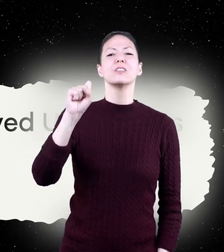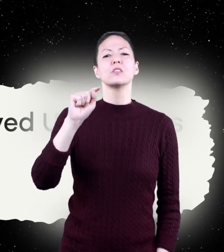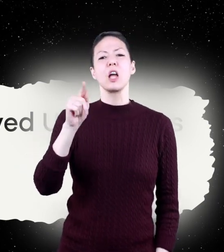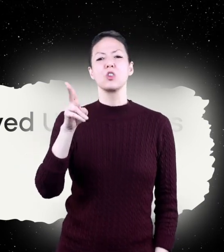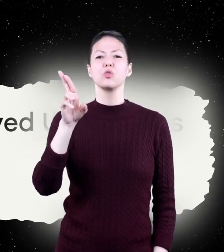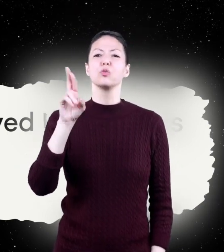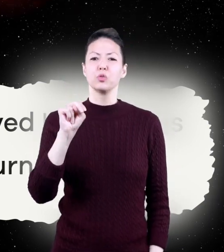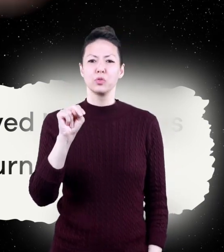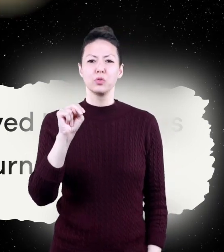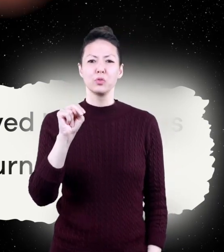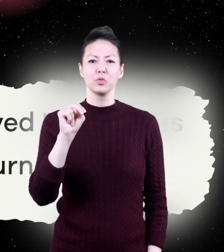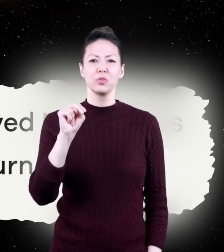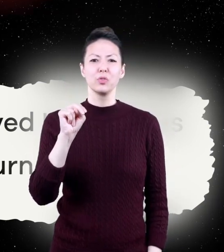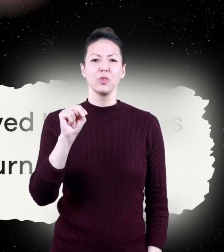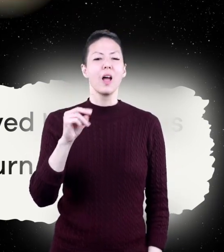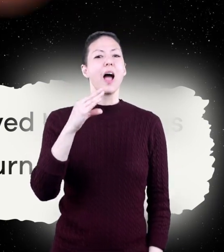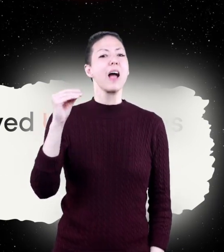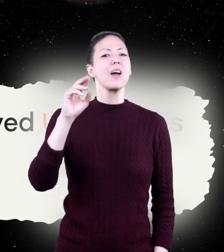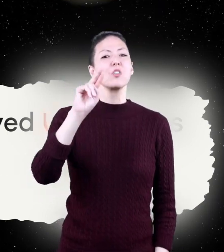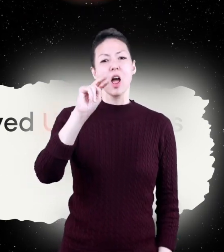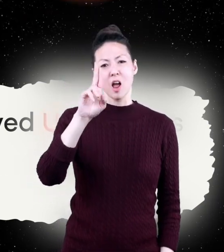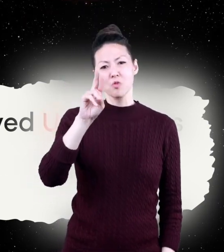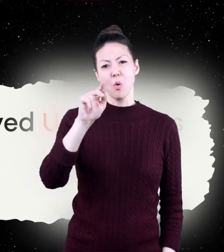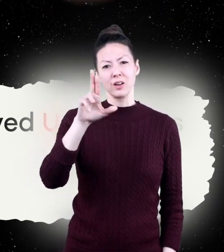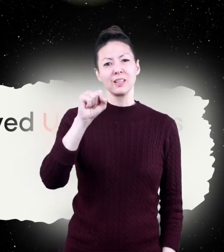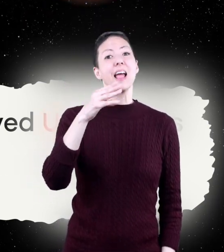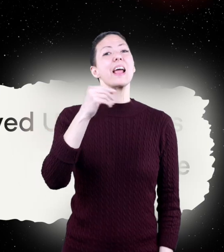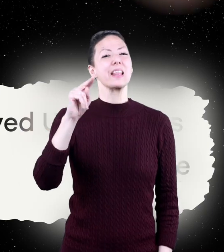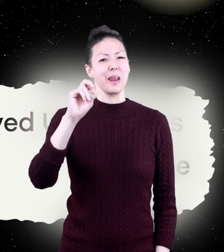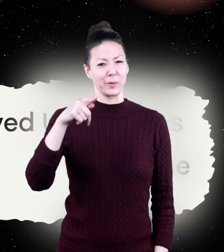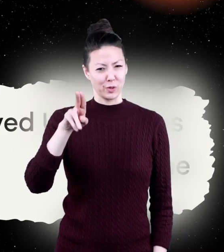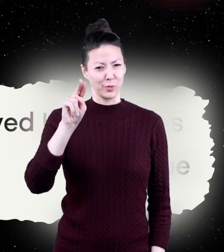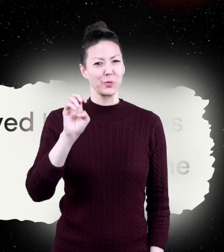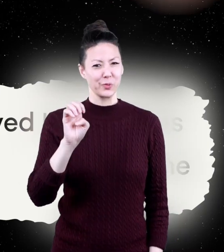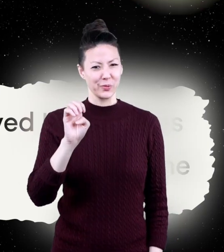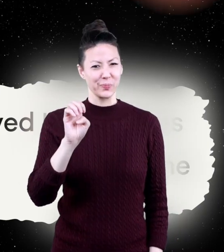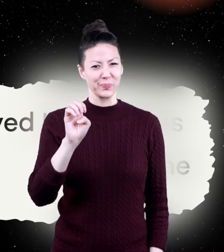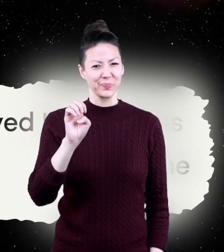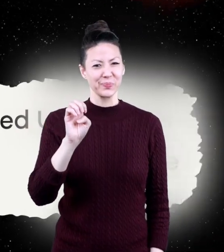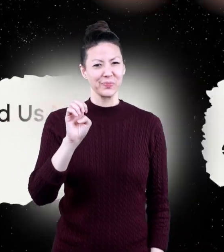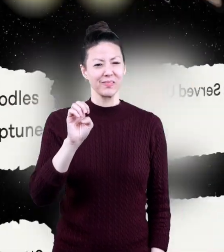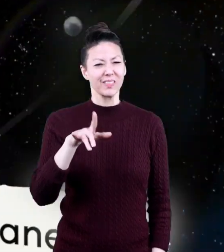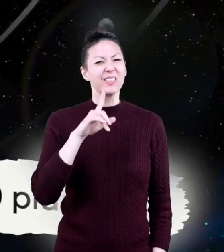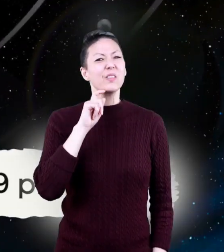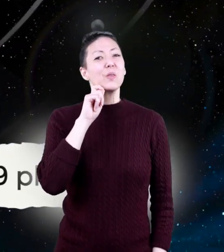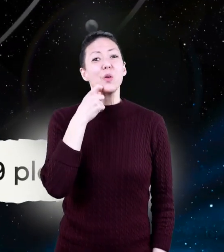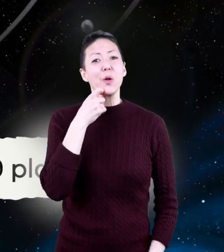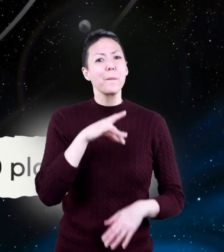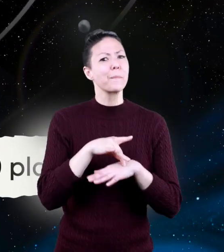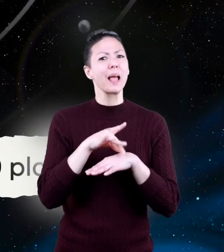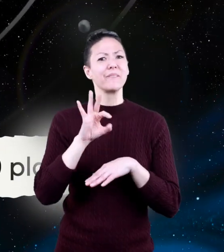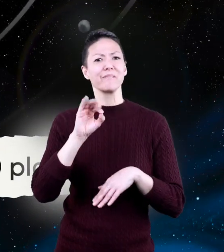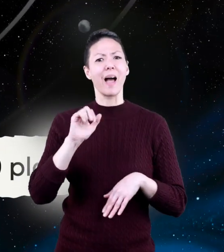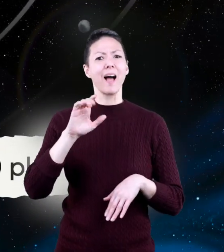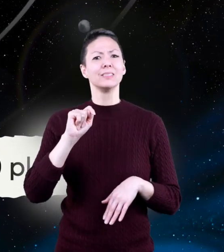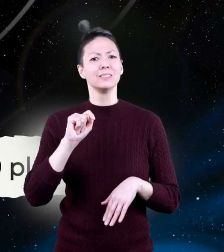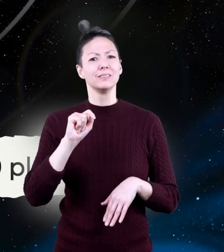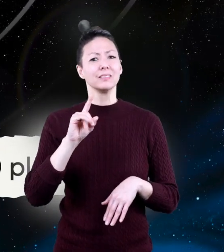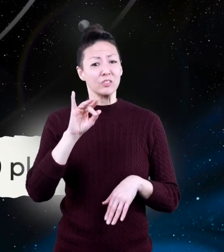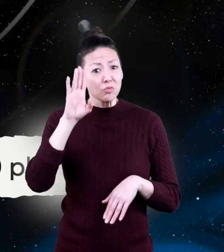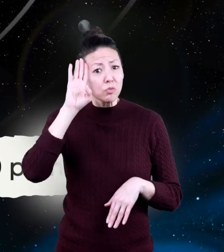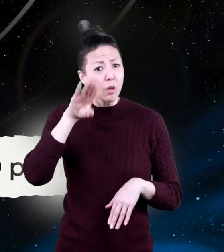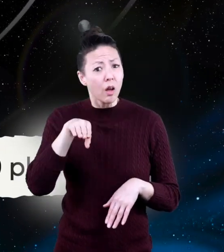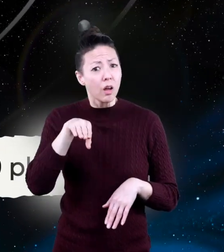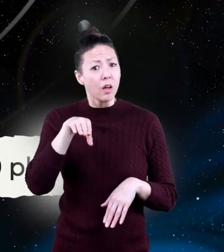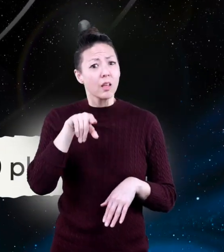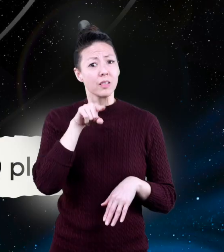Jupiter, Saturn, Uranus, and Neptune. Cool planet fact! Did you